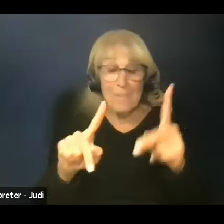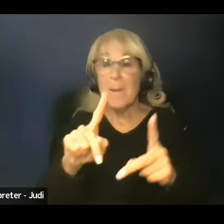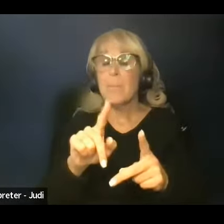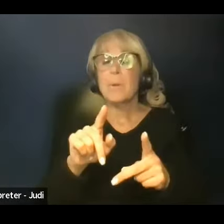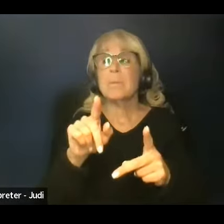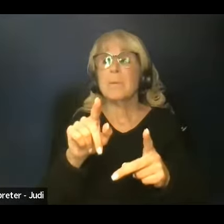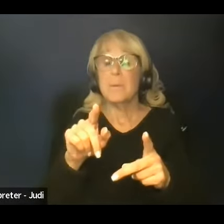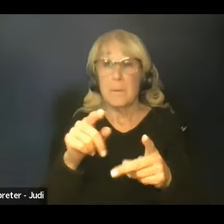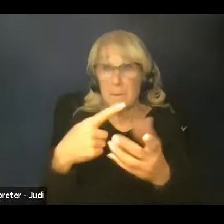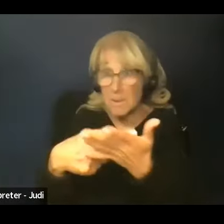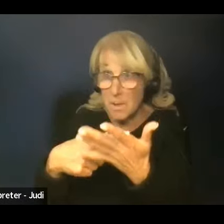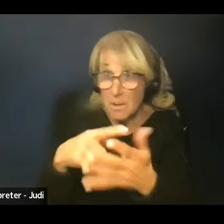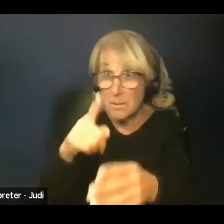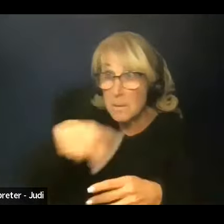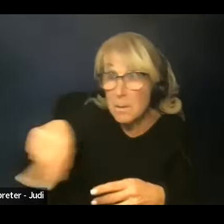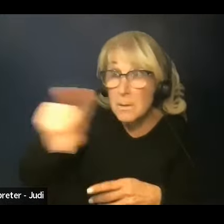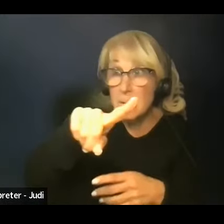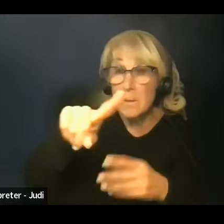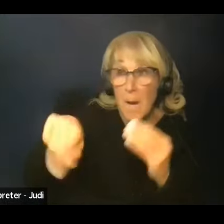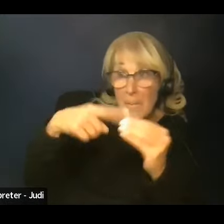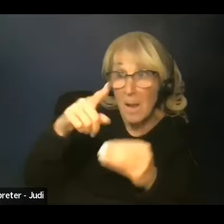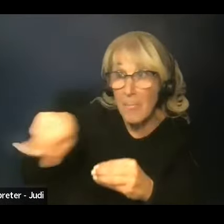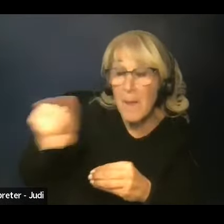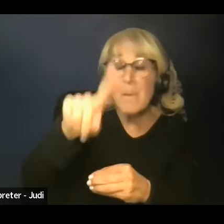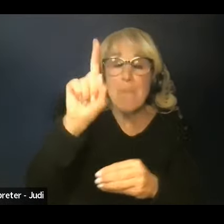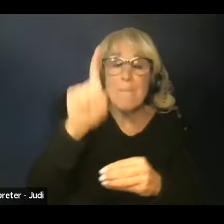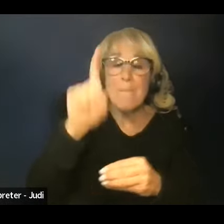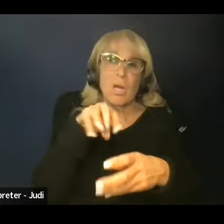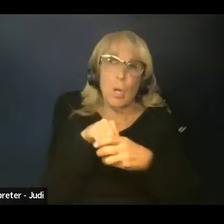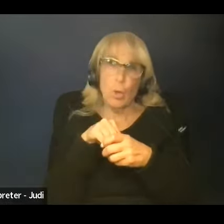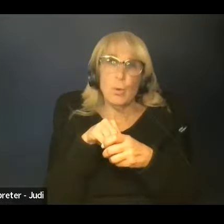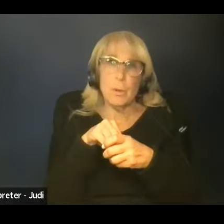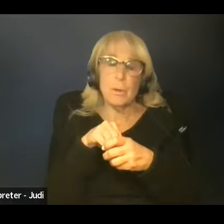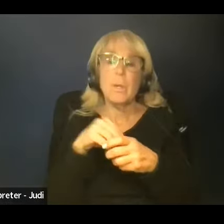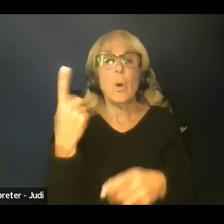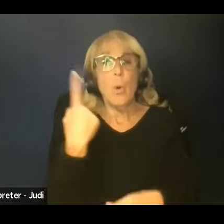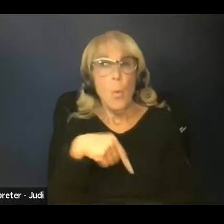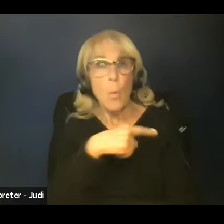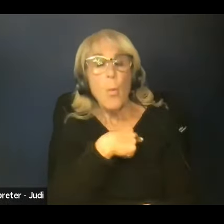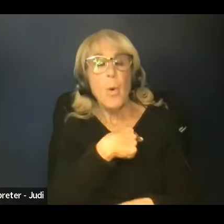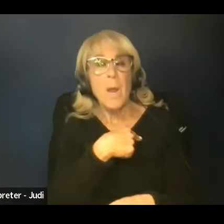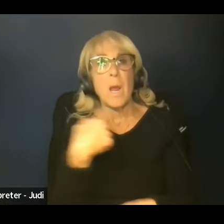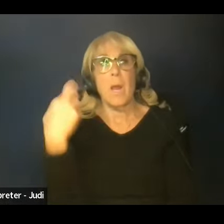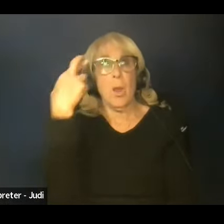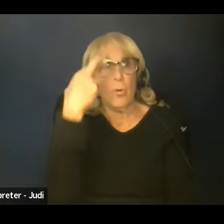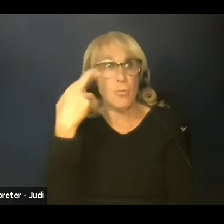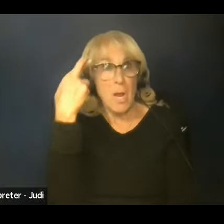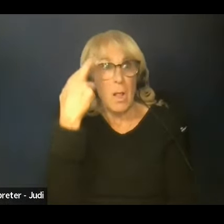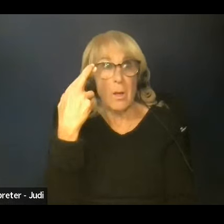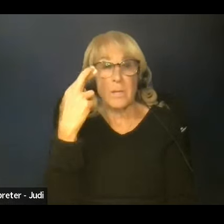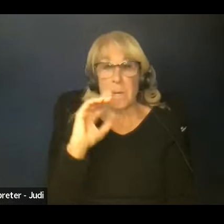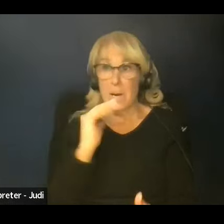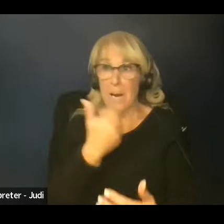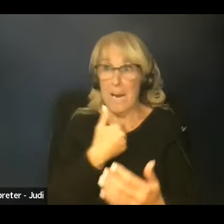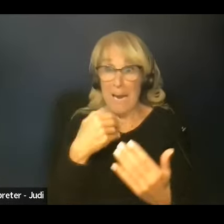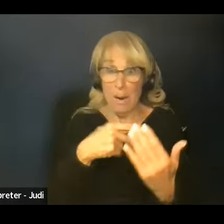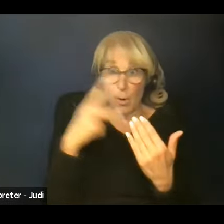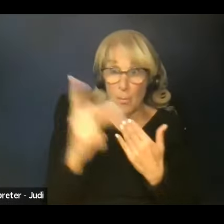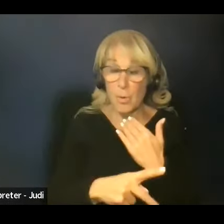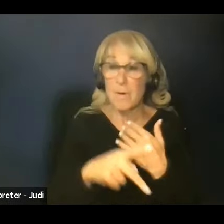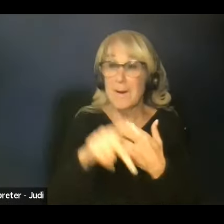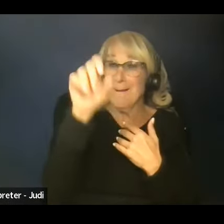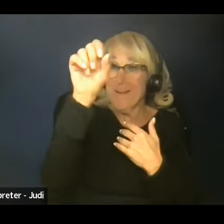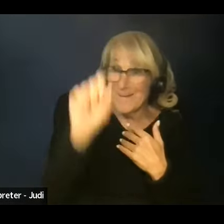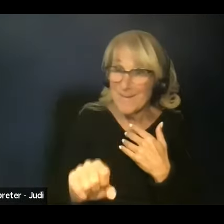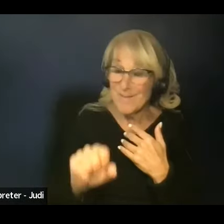and I think that this was one of the biggest, uh, realizations that even we as programs of the Southern University Ag Center